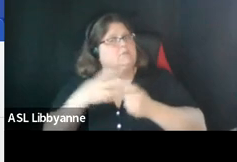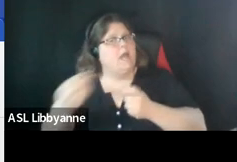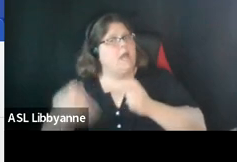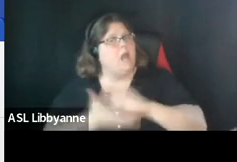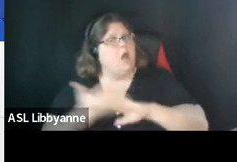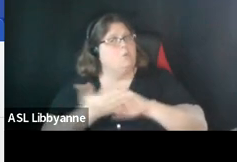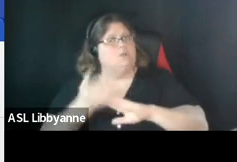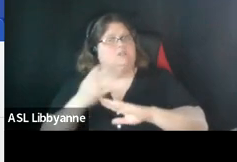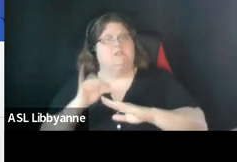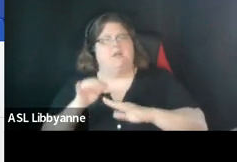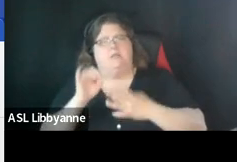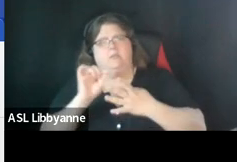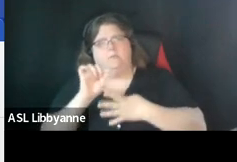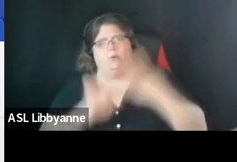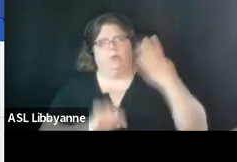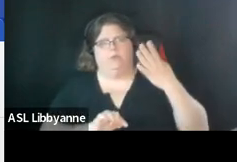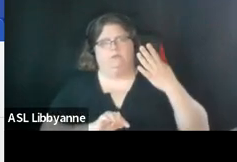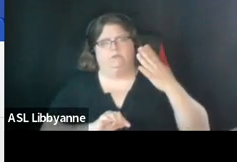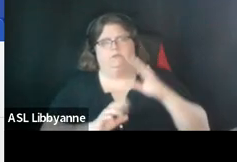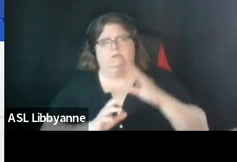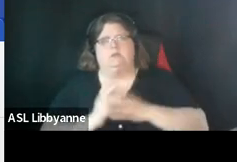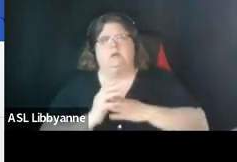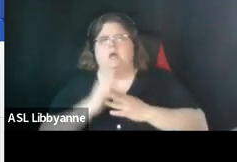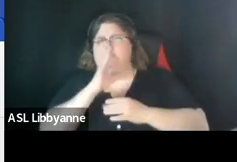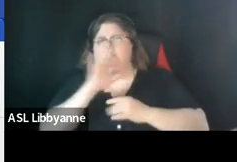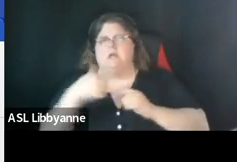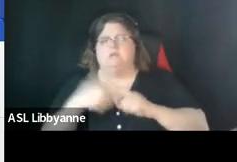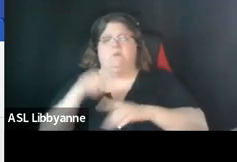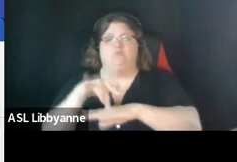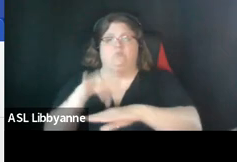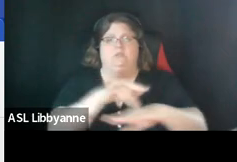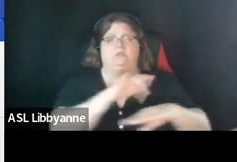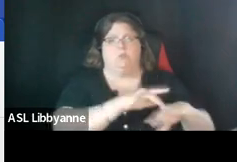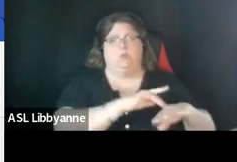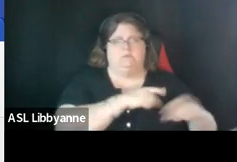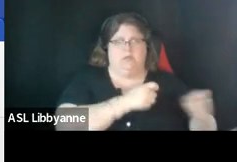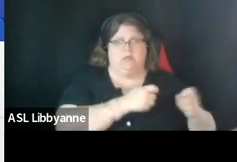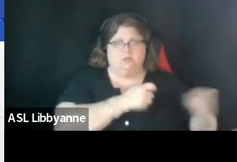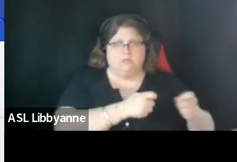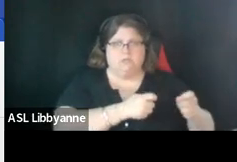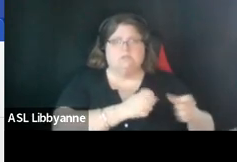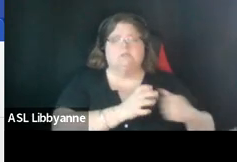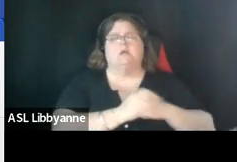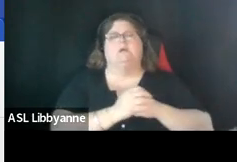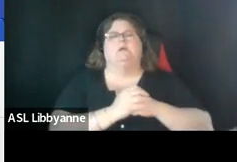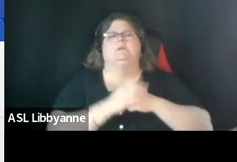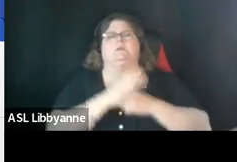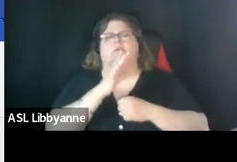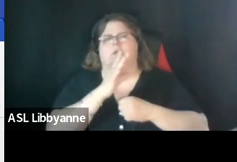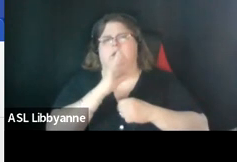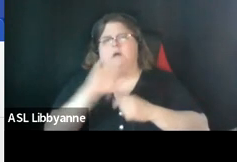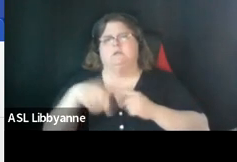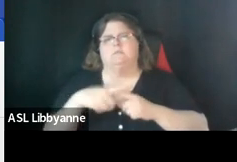bullets um it talks about resource management development it talks about the ability to uh deal with